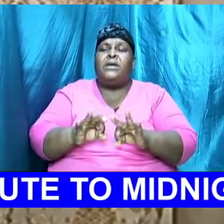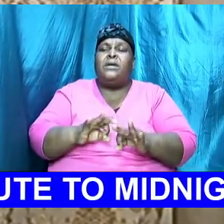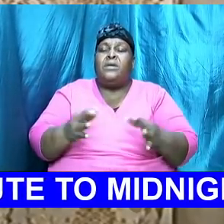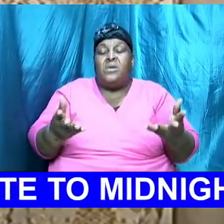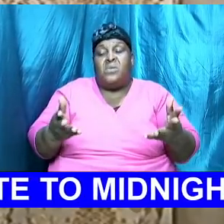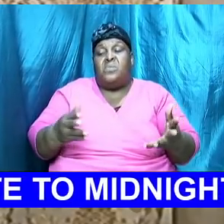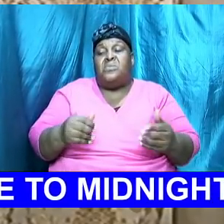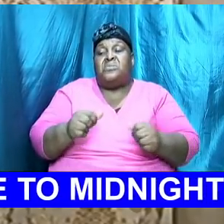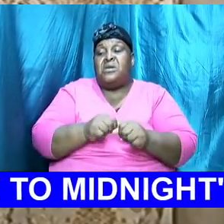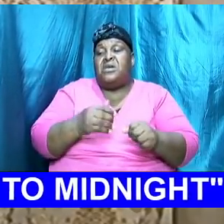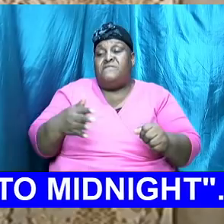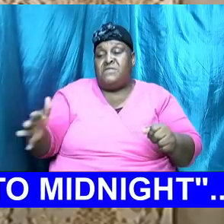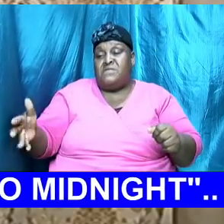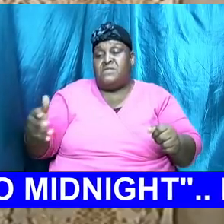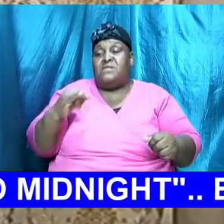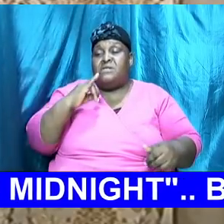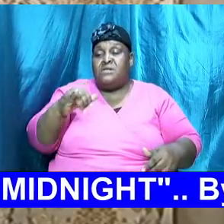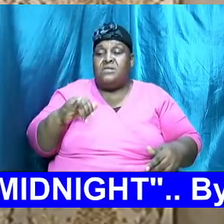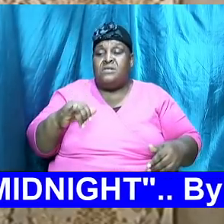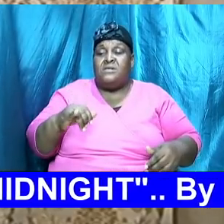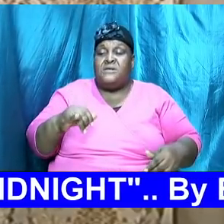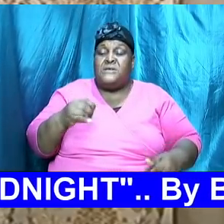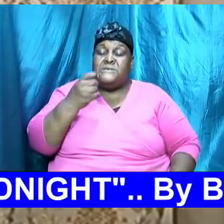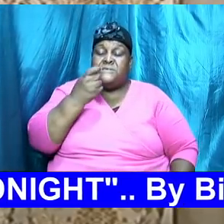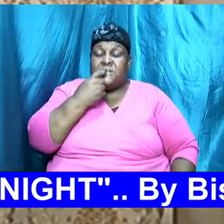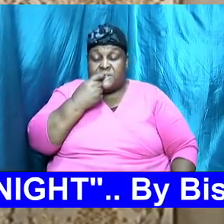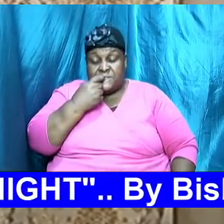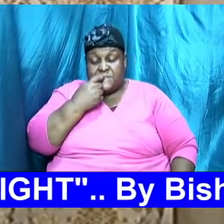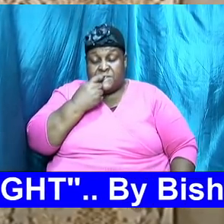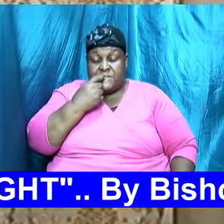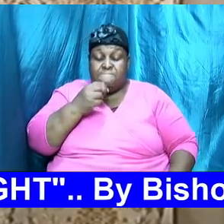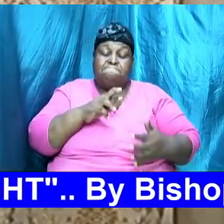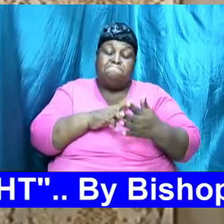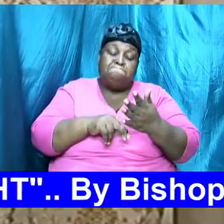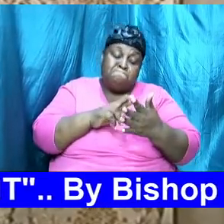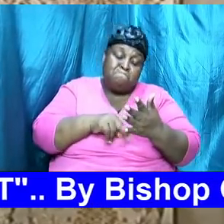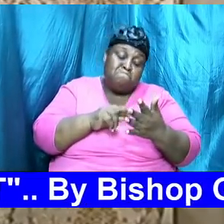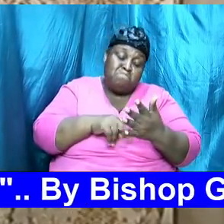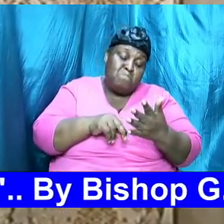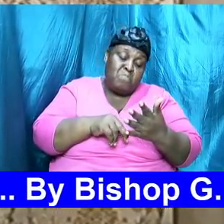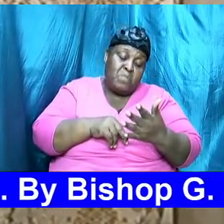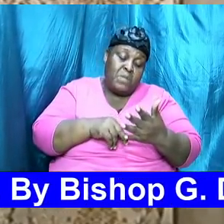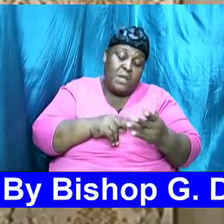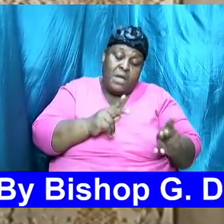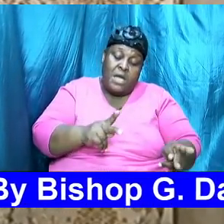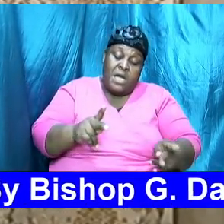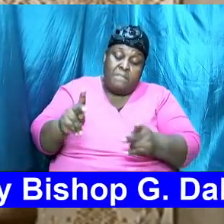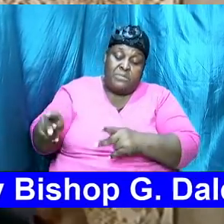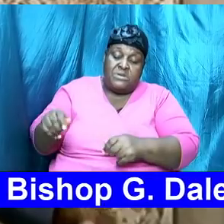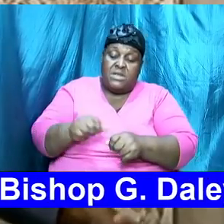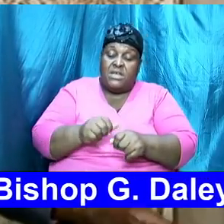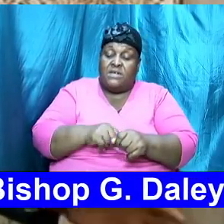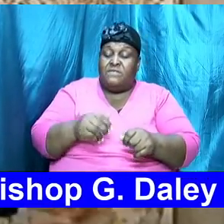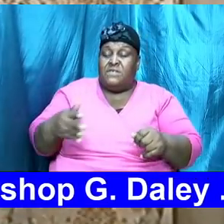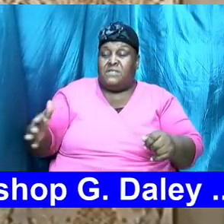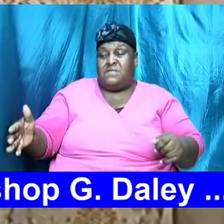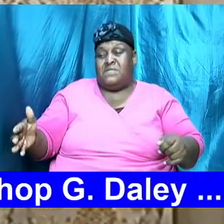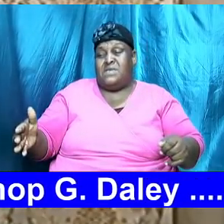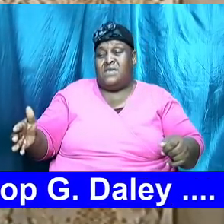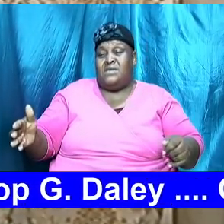is the serious deliberate reading of the word then secondly there is putting everything in context so that we can